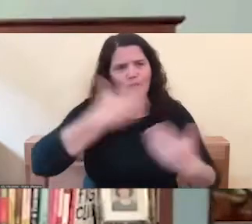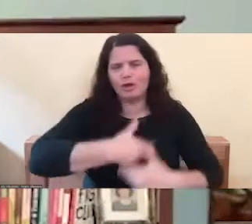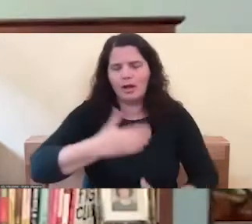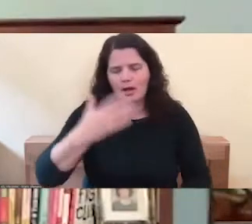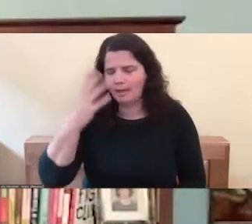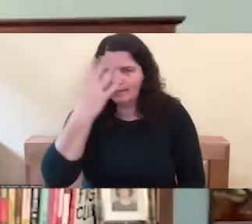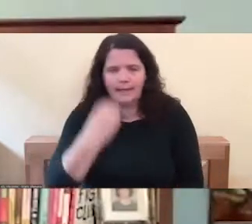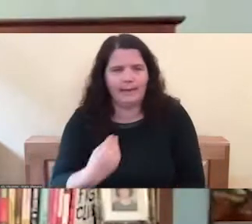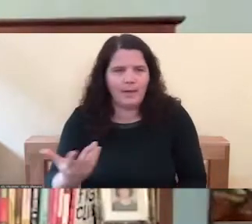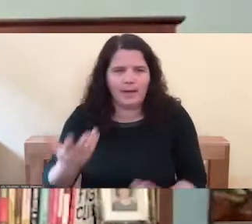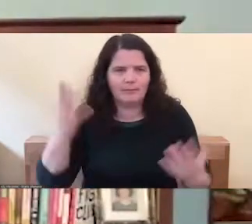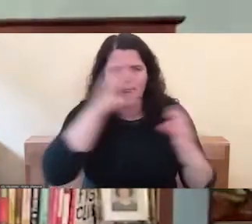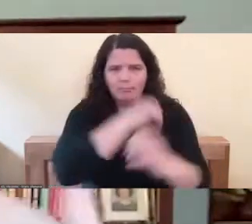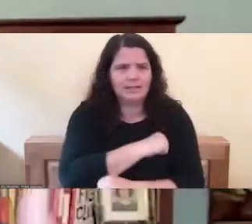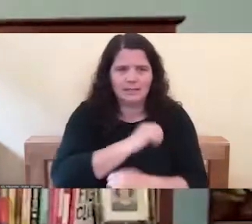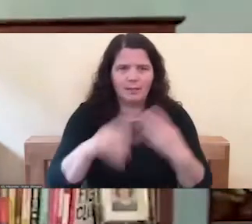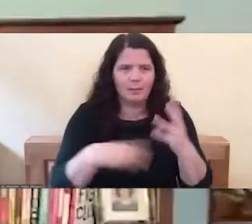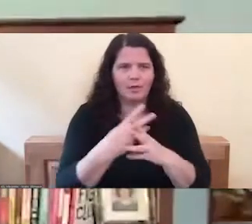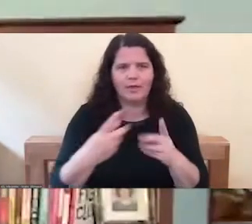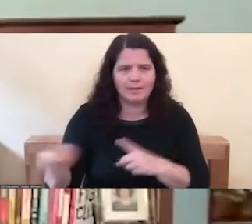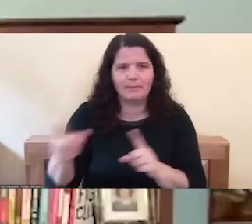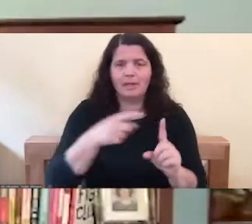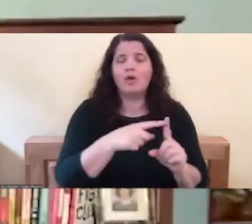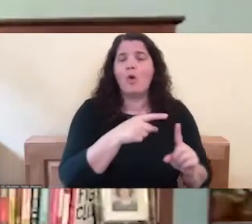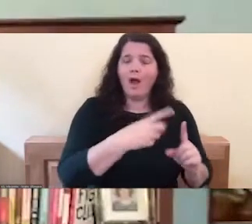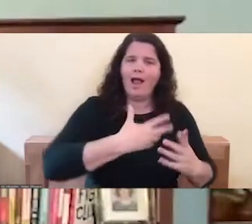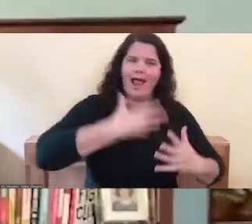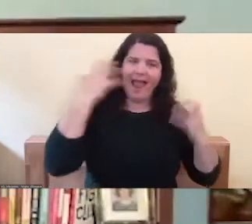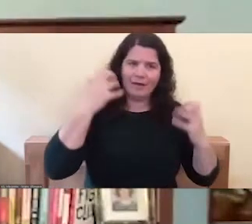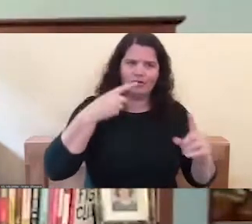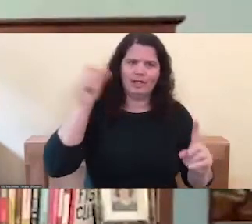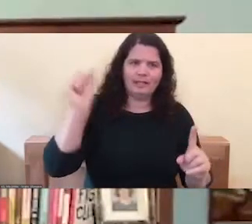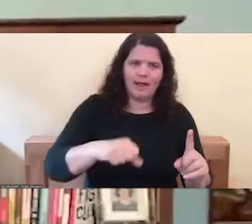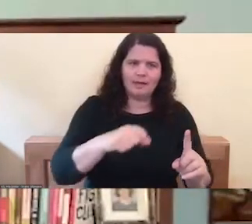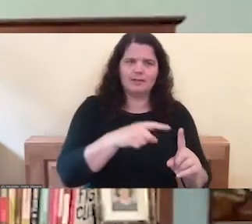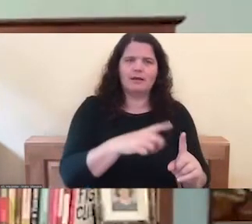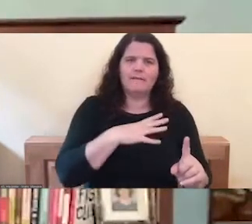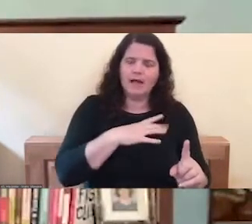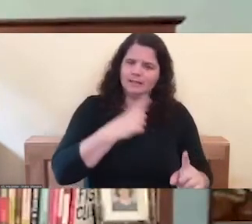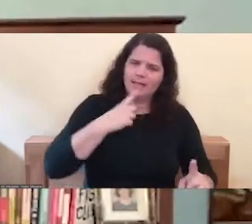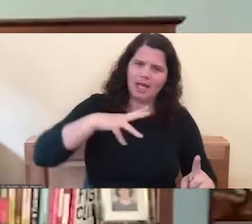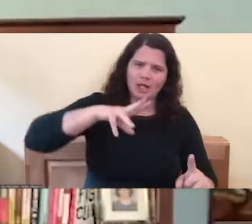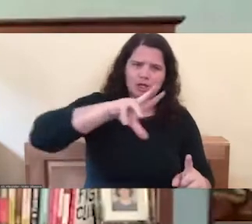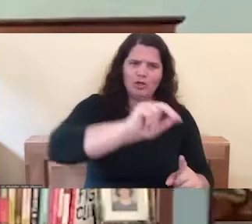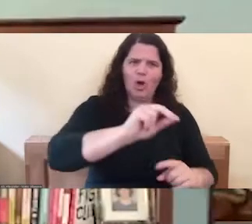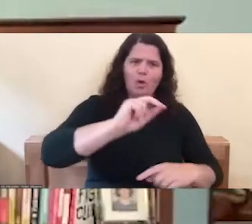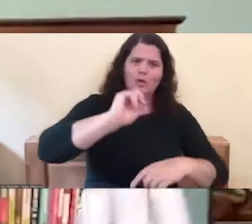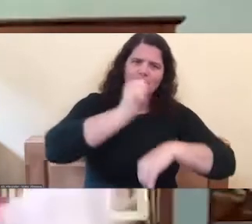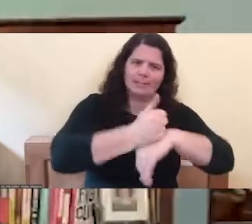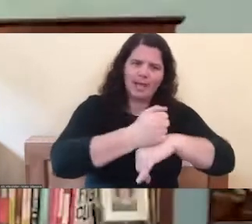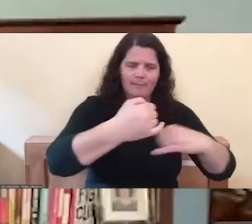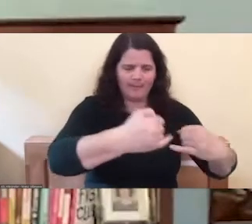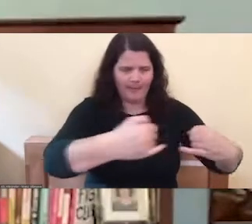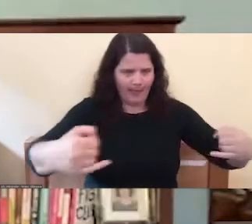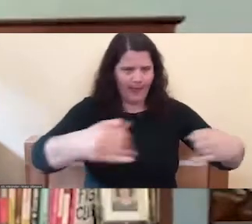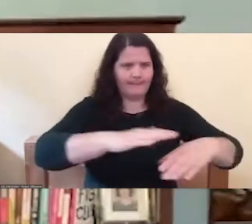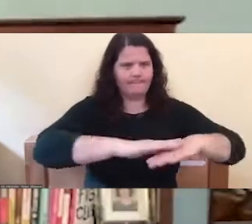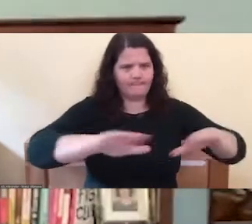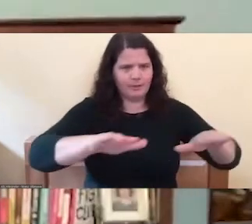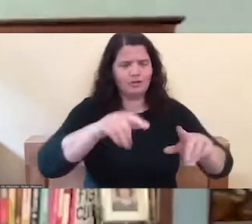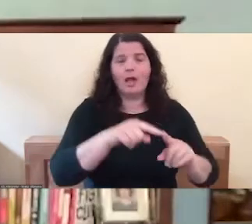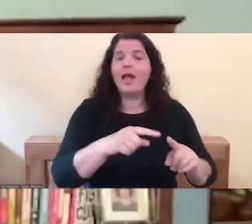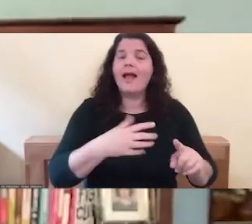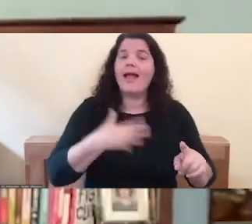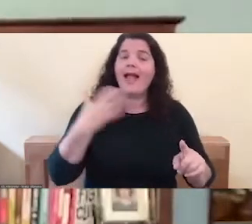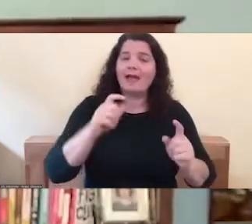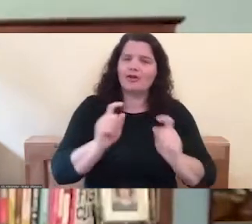suffering, right? So now the saying no, drawing the lawn in the stand, having courage, anger gives us courage, reduces the fear response,